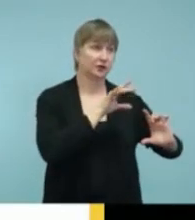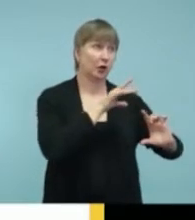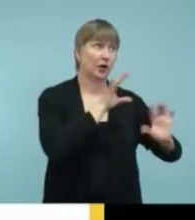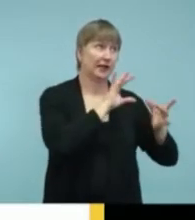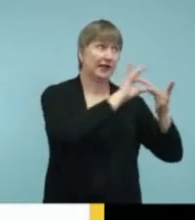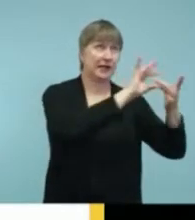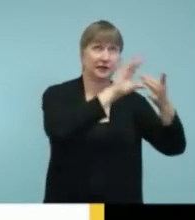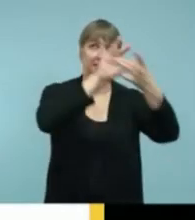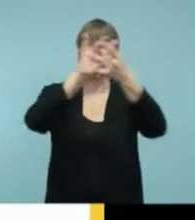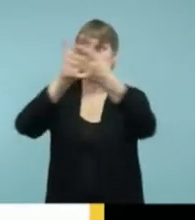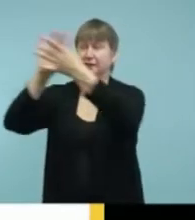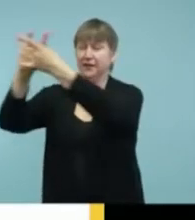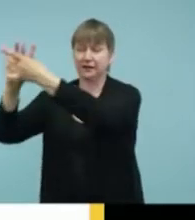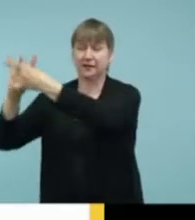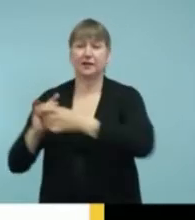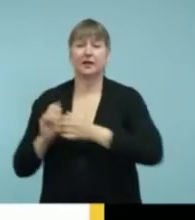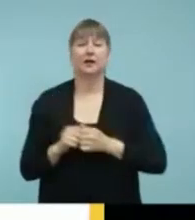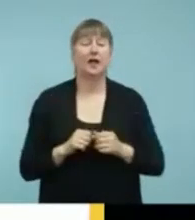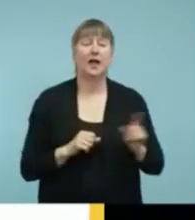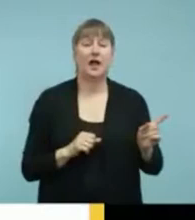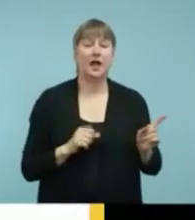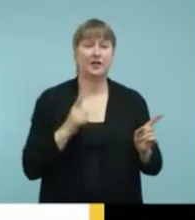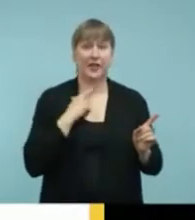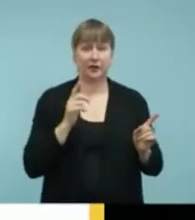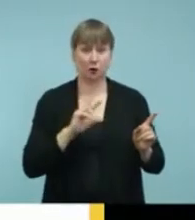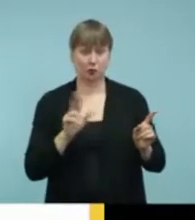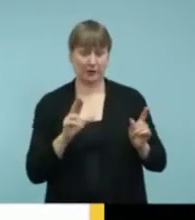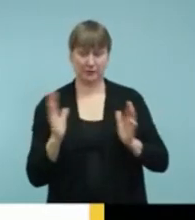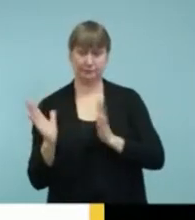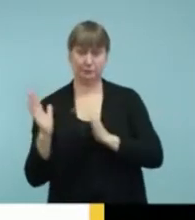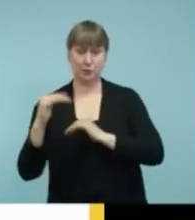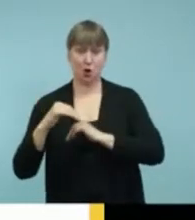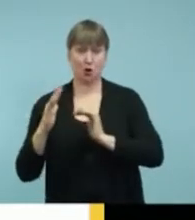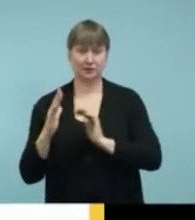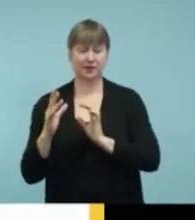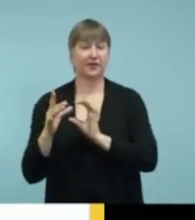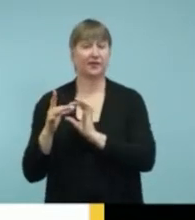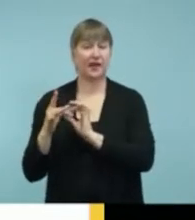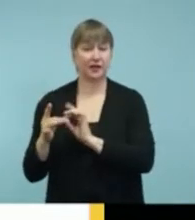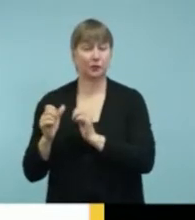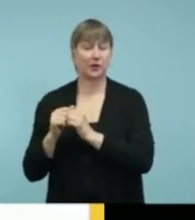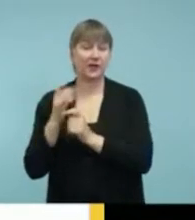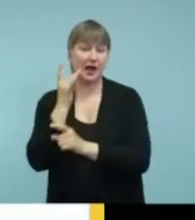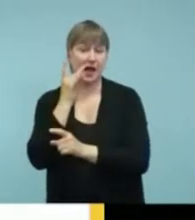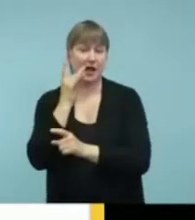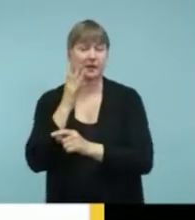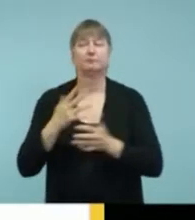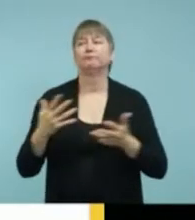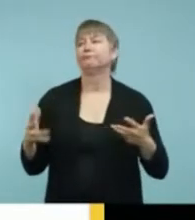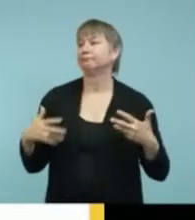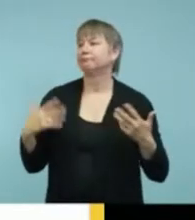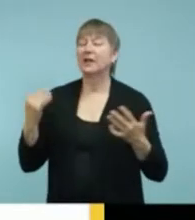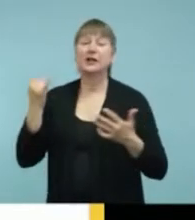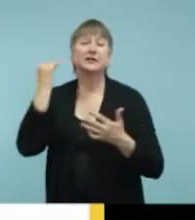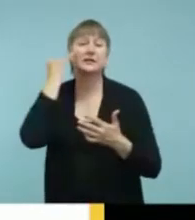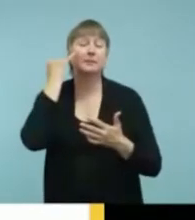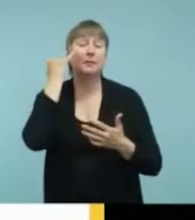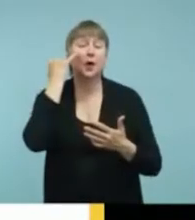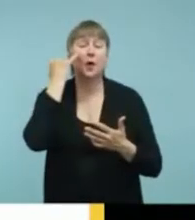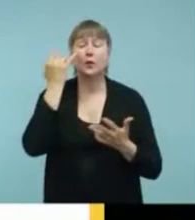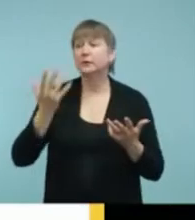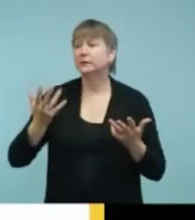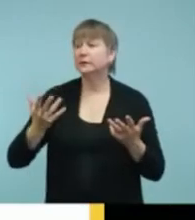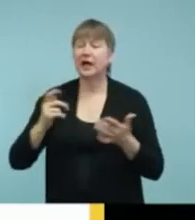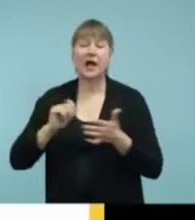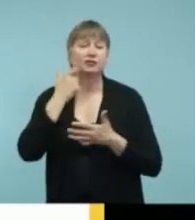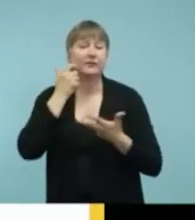And it connects to a light. So if I have just taken a shower, and I haven't put my cochlear implants on